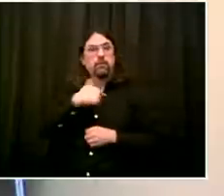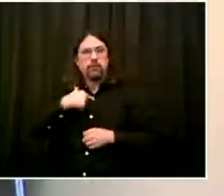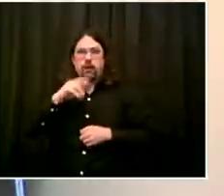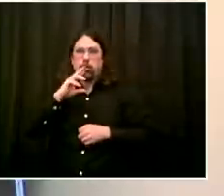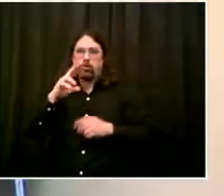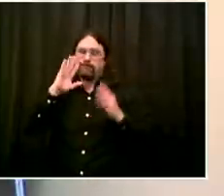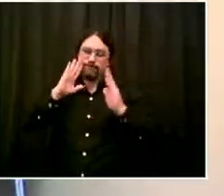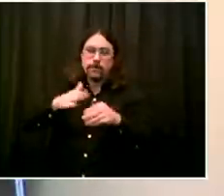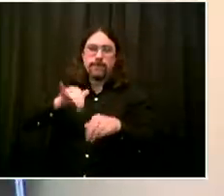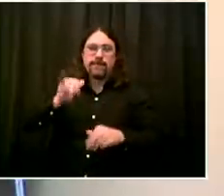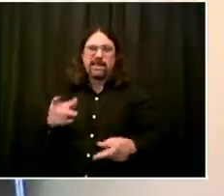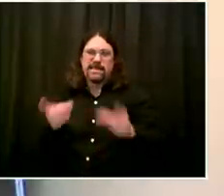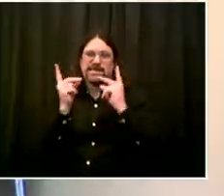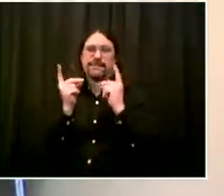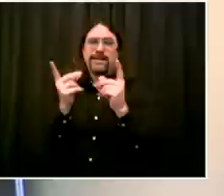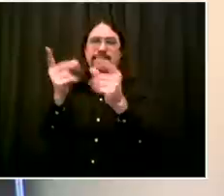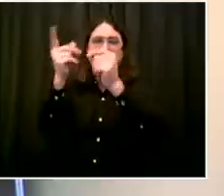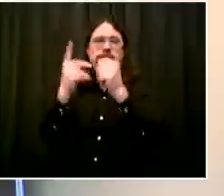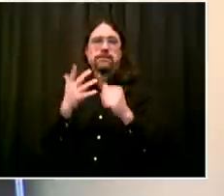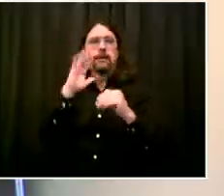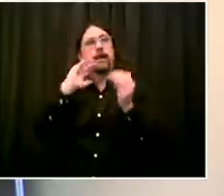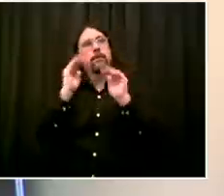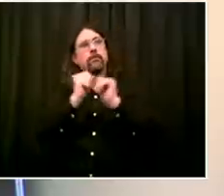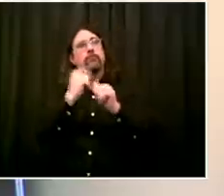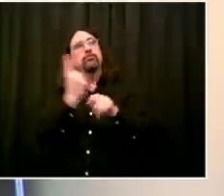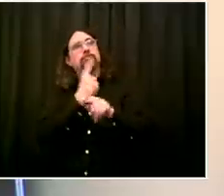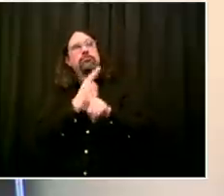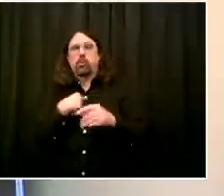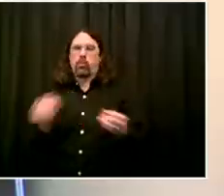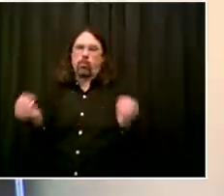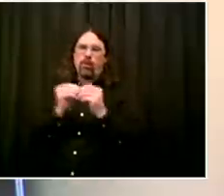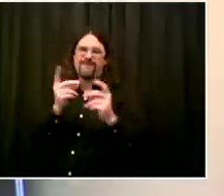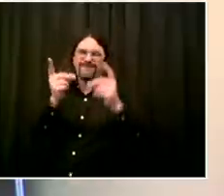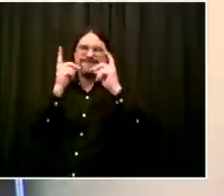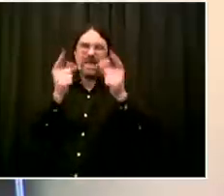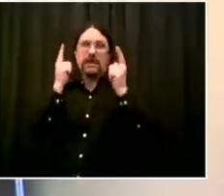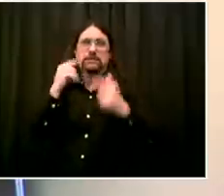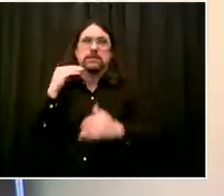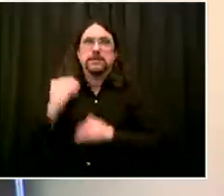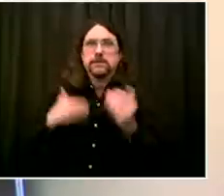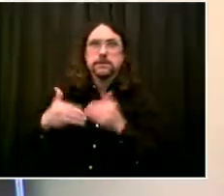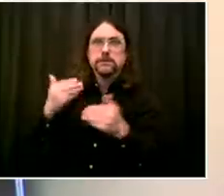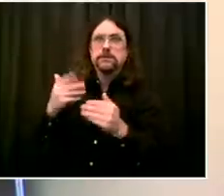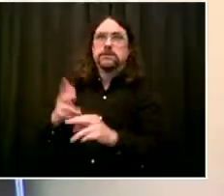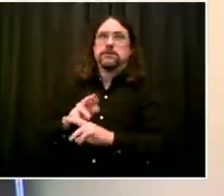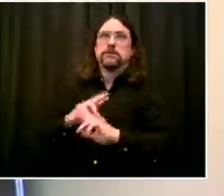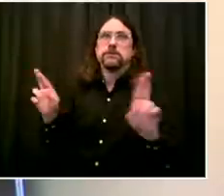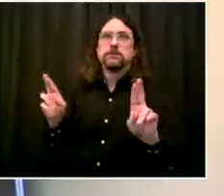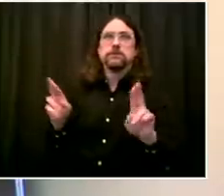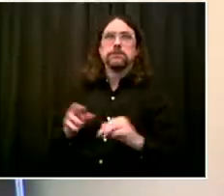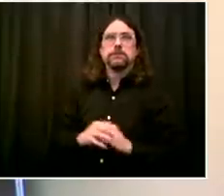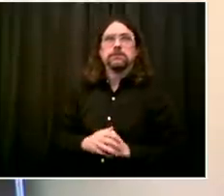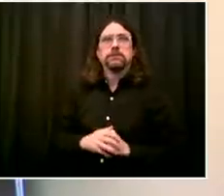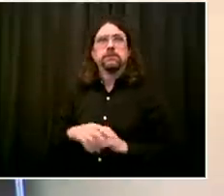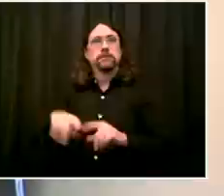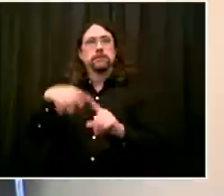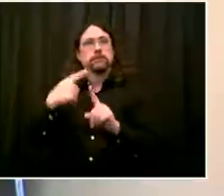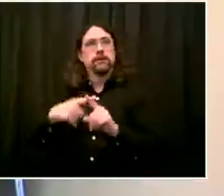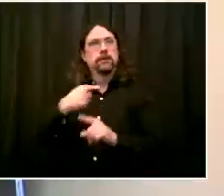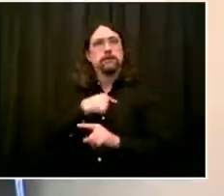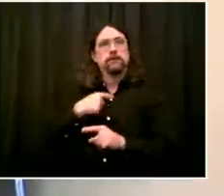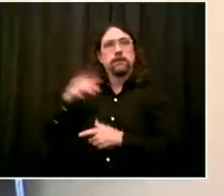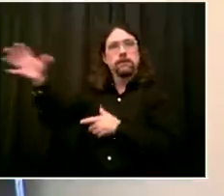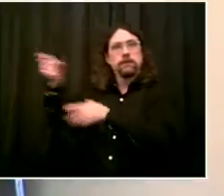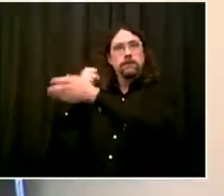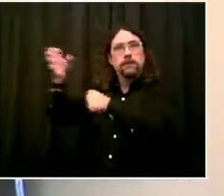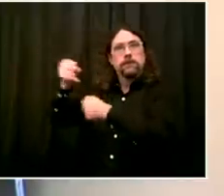assistance, for example, from MetroPlus in terms of some staff being reassigned to help us with those benefits. But as the mayor